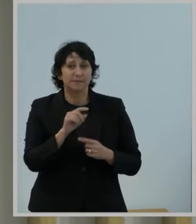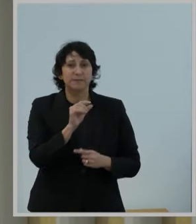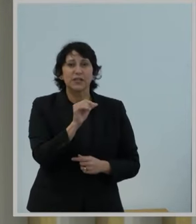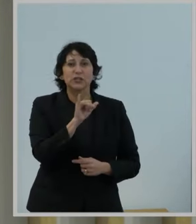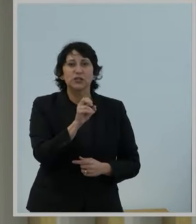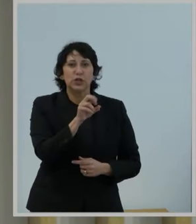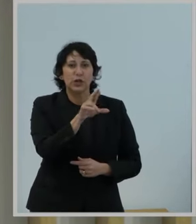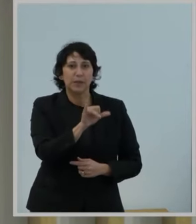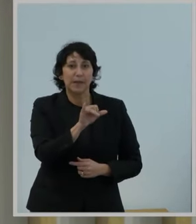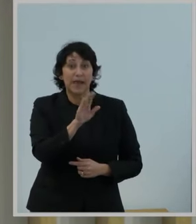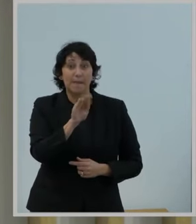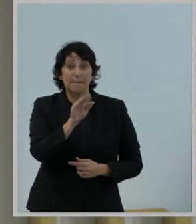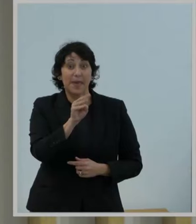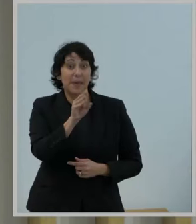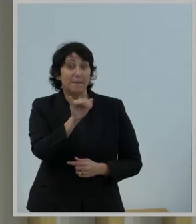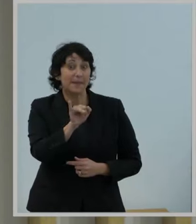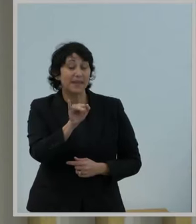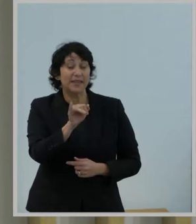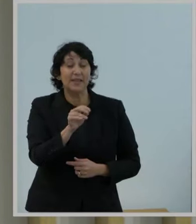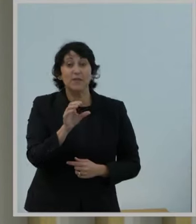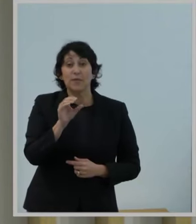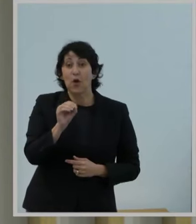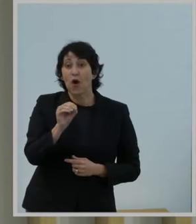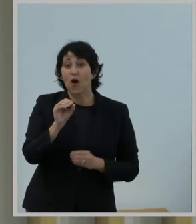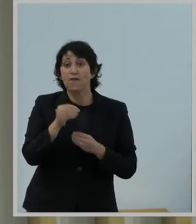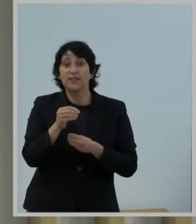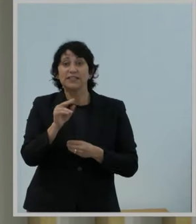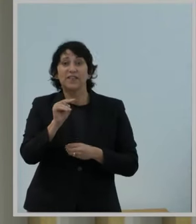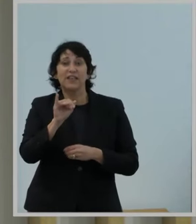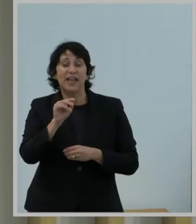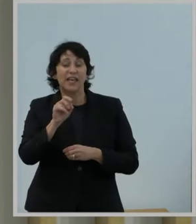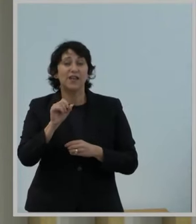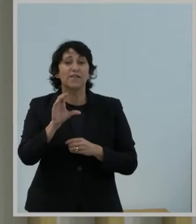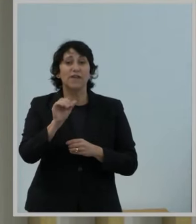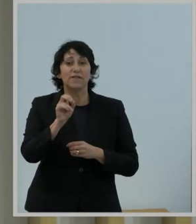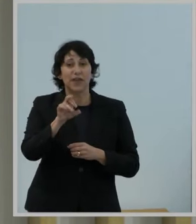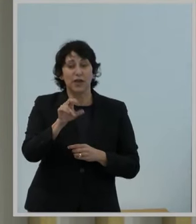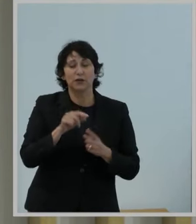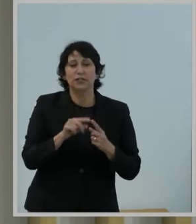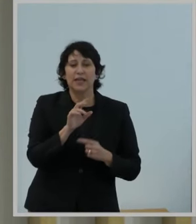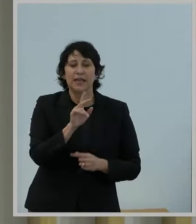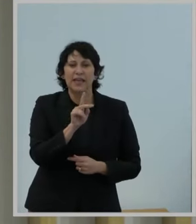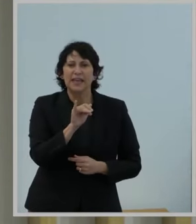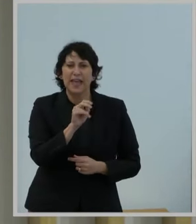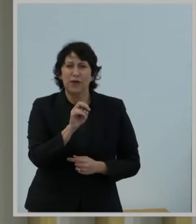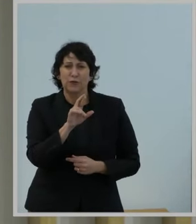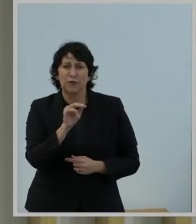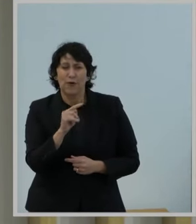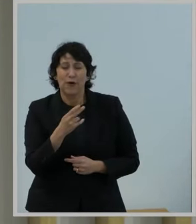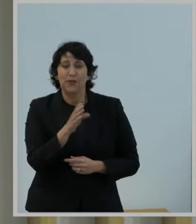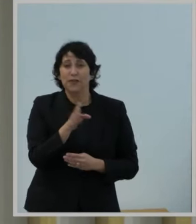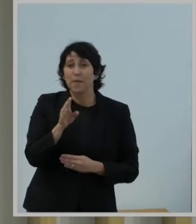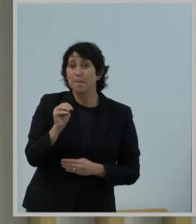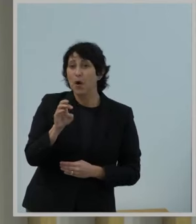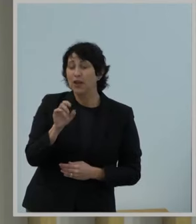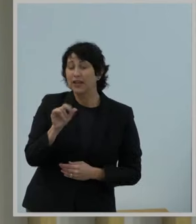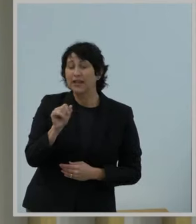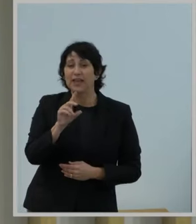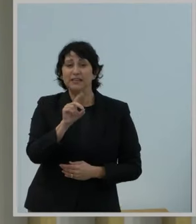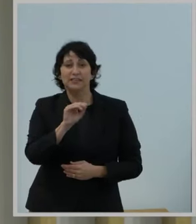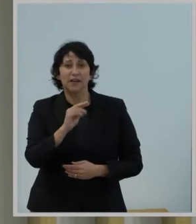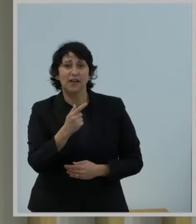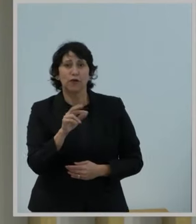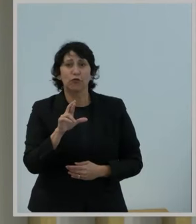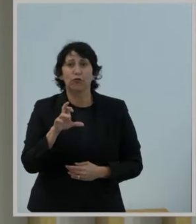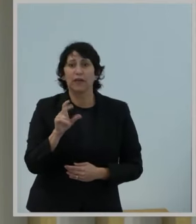Bambi Krause from the Office of Native Affairs and Policy. Kara Voth from the Consumer and Governmental Affairs Bureau. Malina Barzilai, Doug Klein,